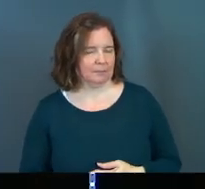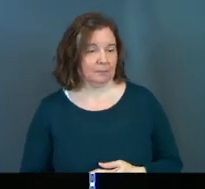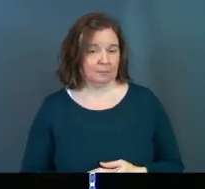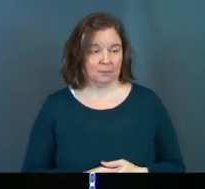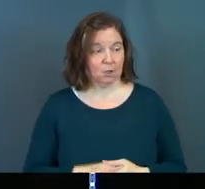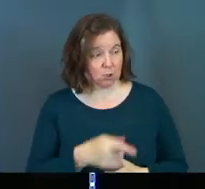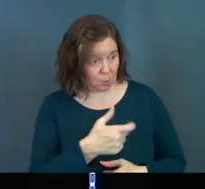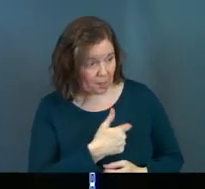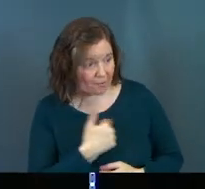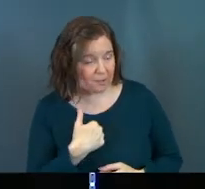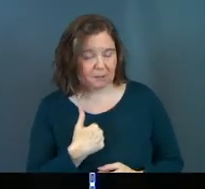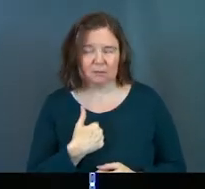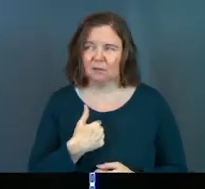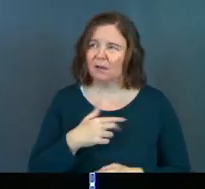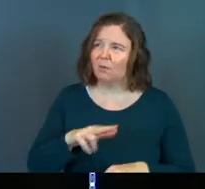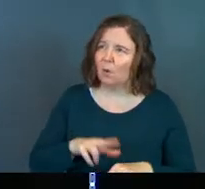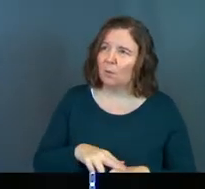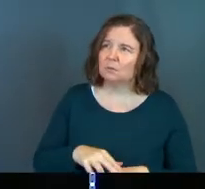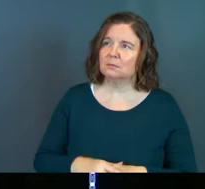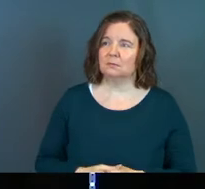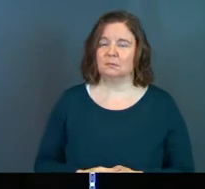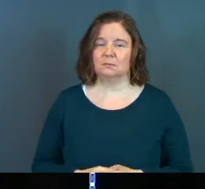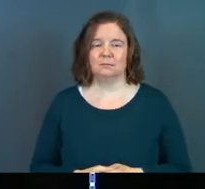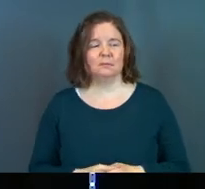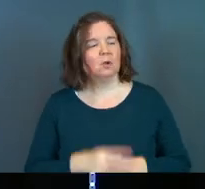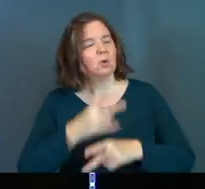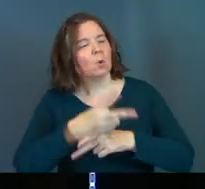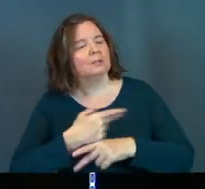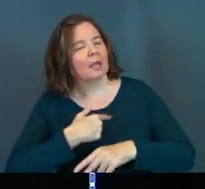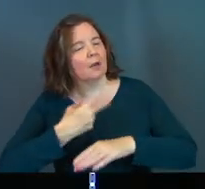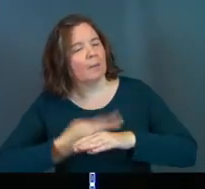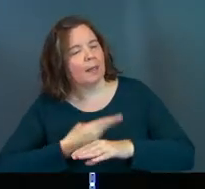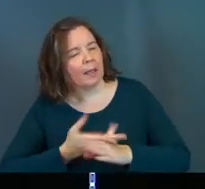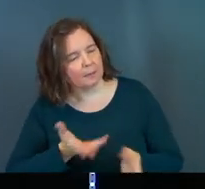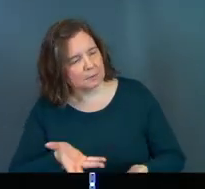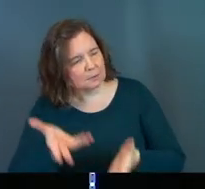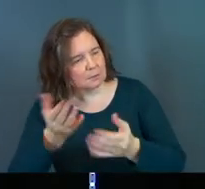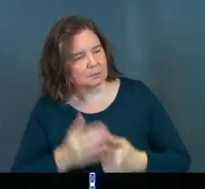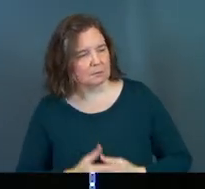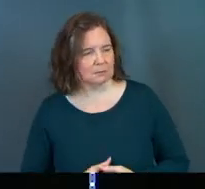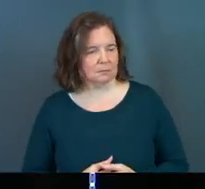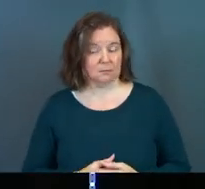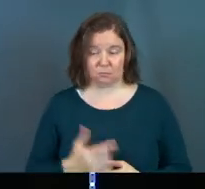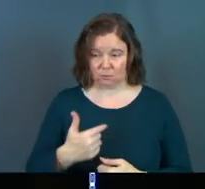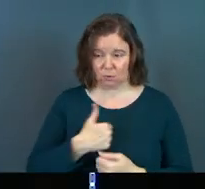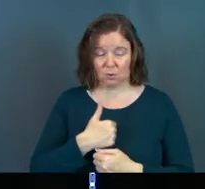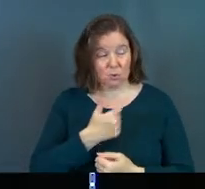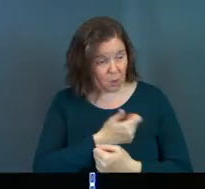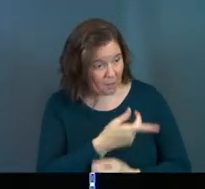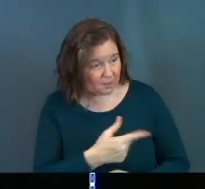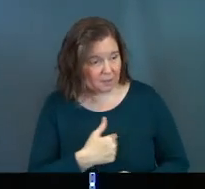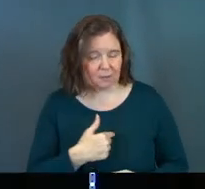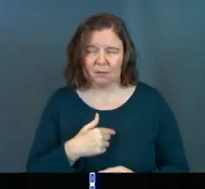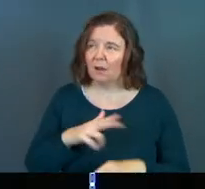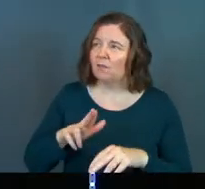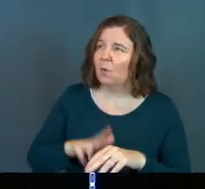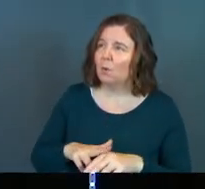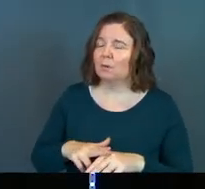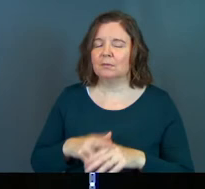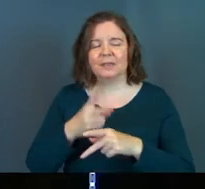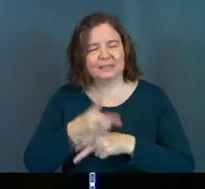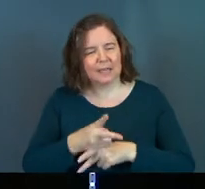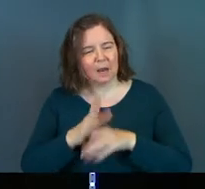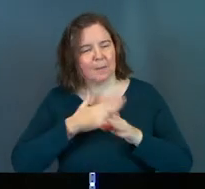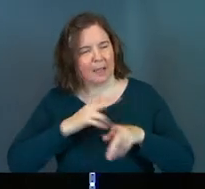Do you love me? Of course. Go take care of my lambs. Do you love me? Of course. Take care of my people.